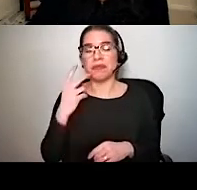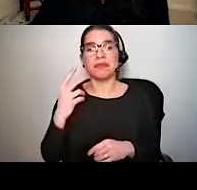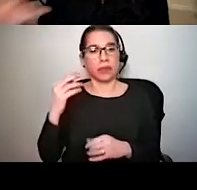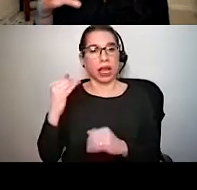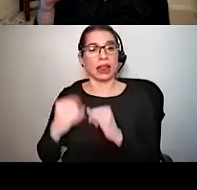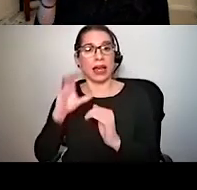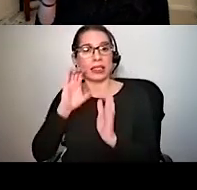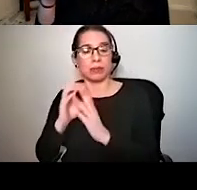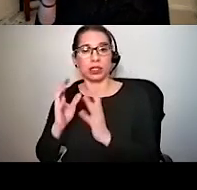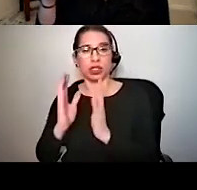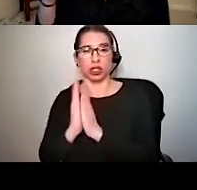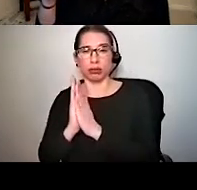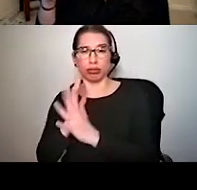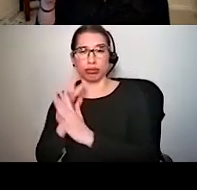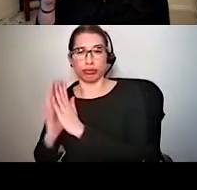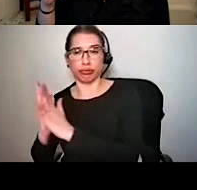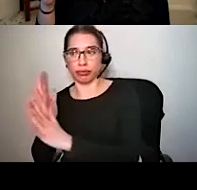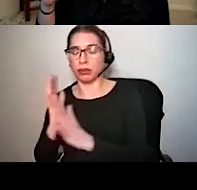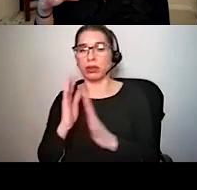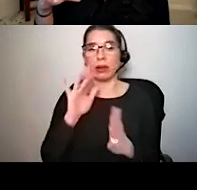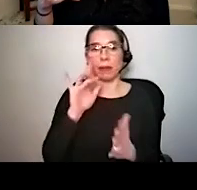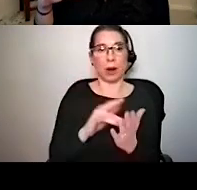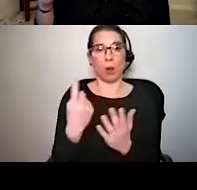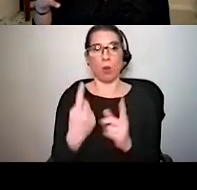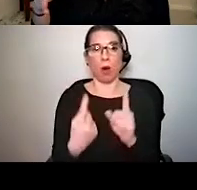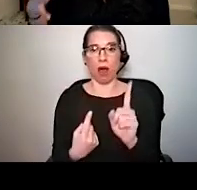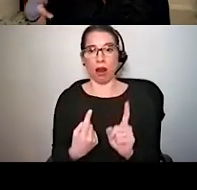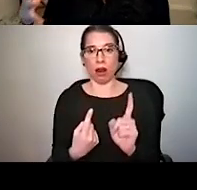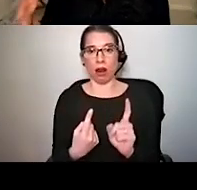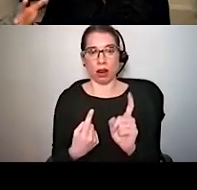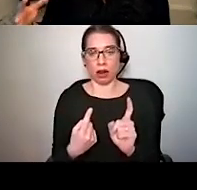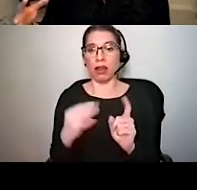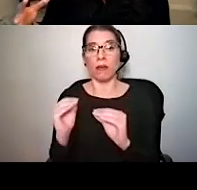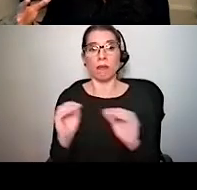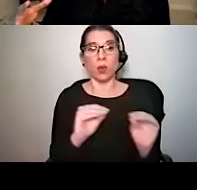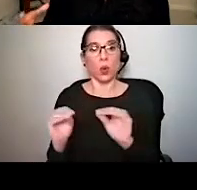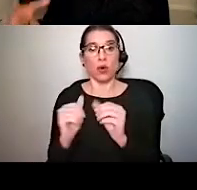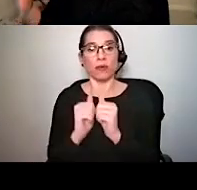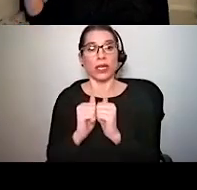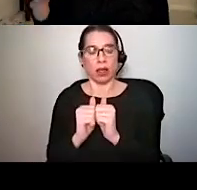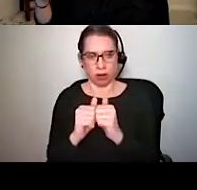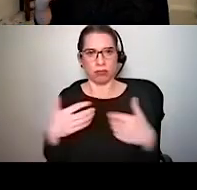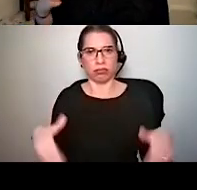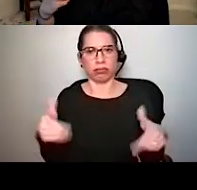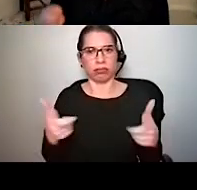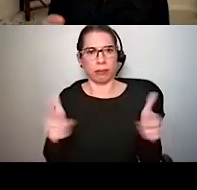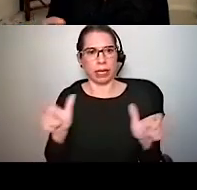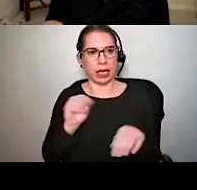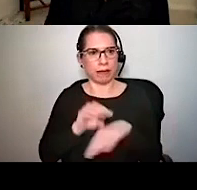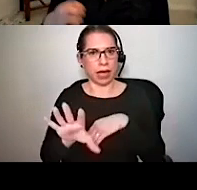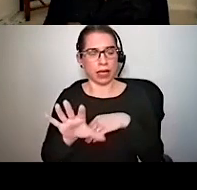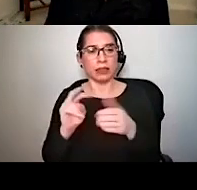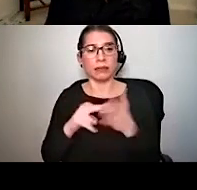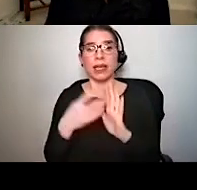is that when these cells move in tandem, the effect is quite large. And so this outer hair cell